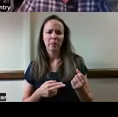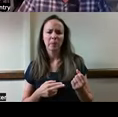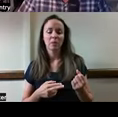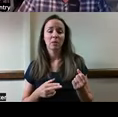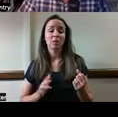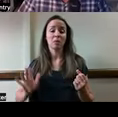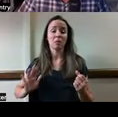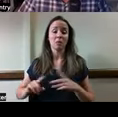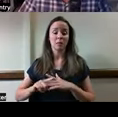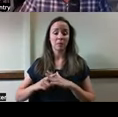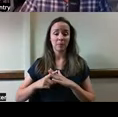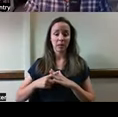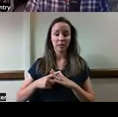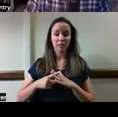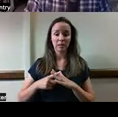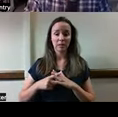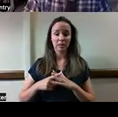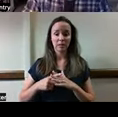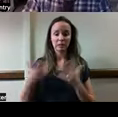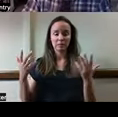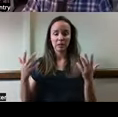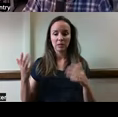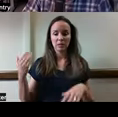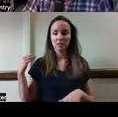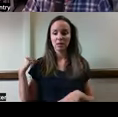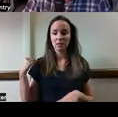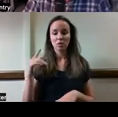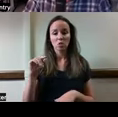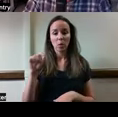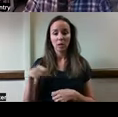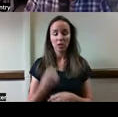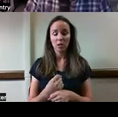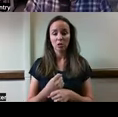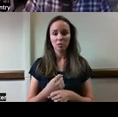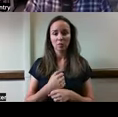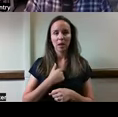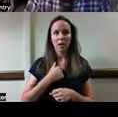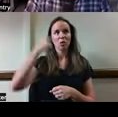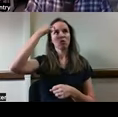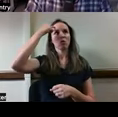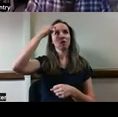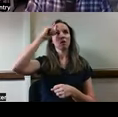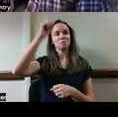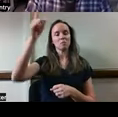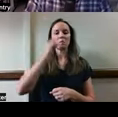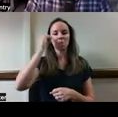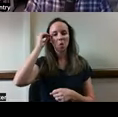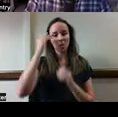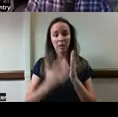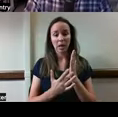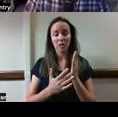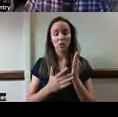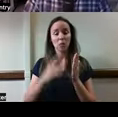days, let's go back 20 years when I first started thinking about smart home technologies. We attempted to use